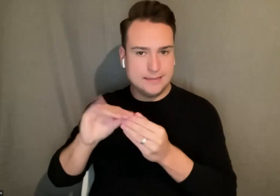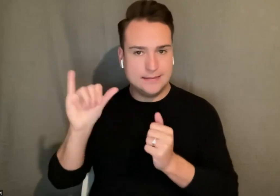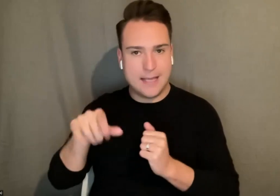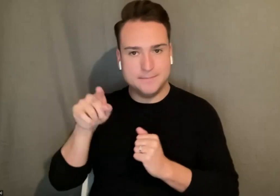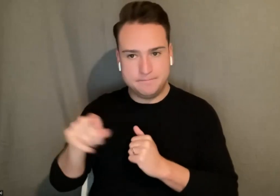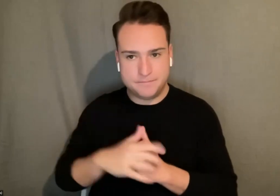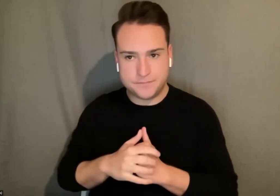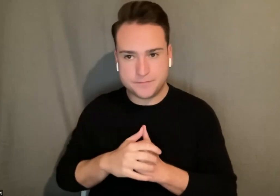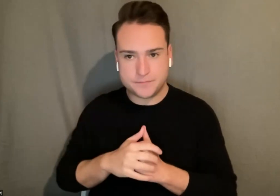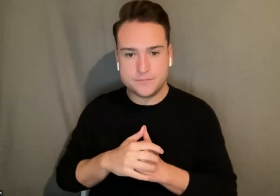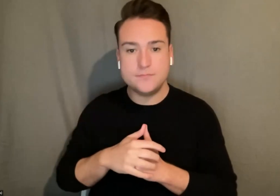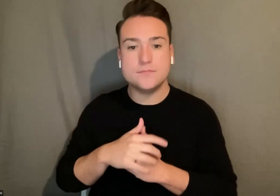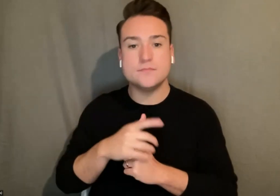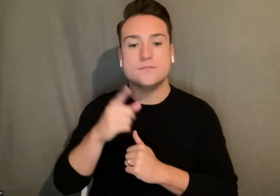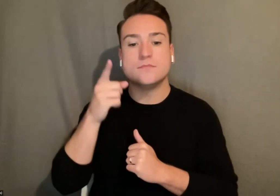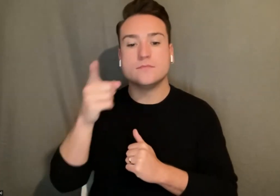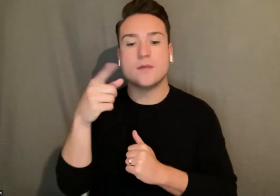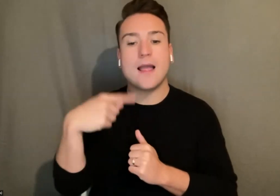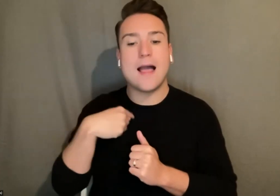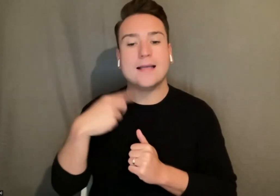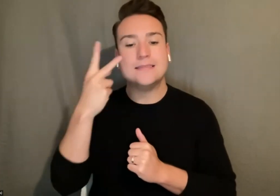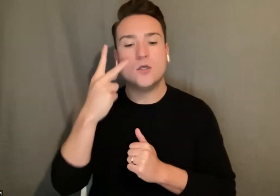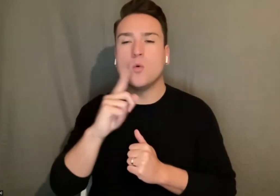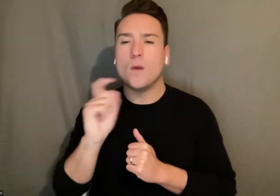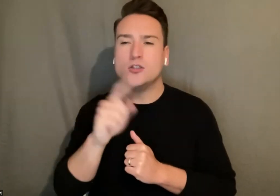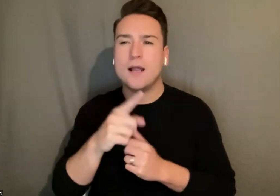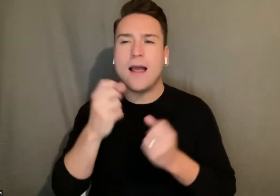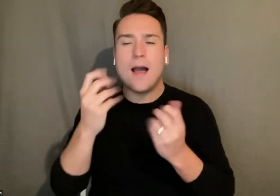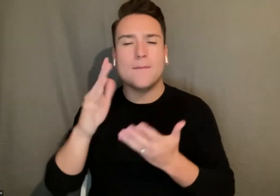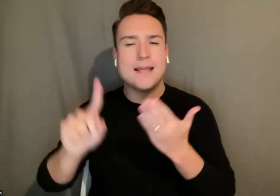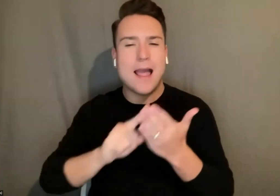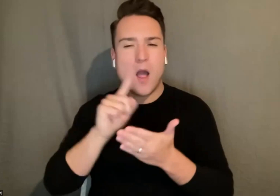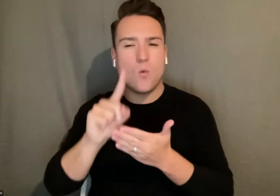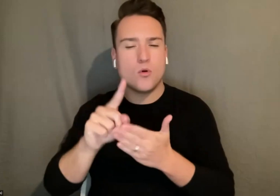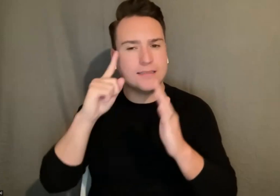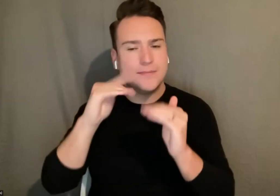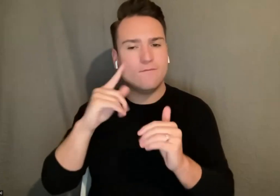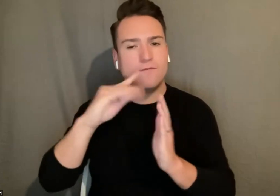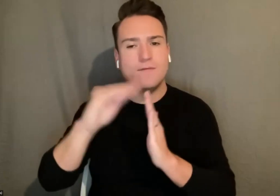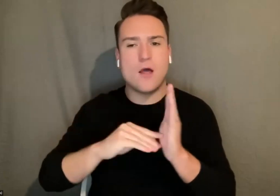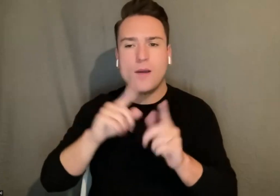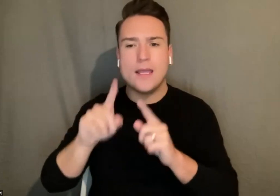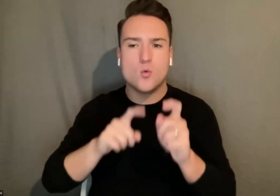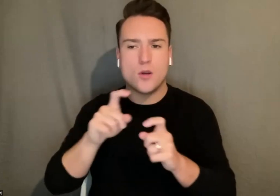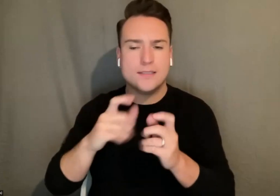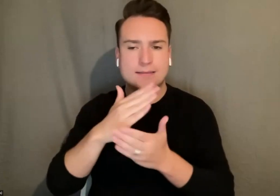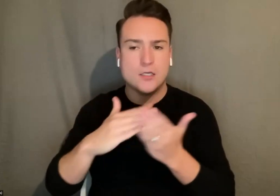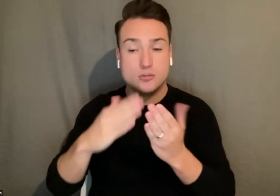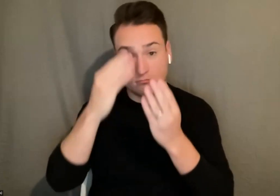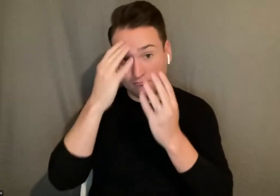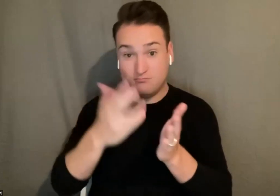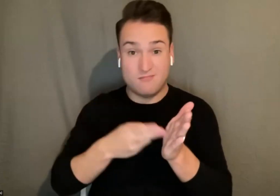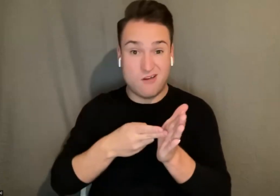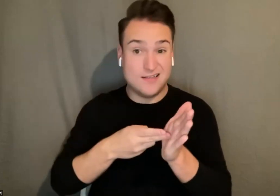um I see a question how many hours are anticipated for filling out the inquiry section and honestly I don't know how